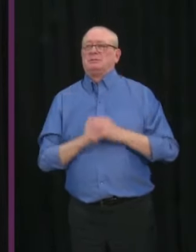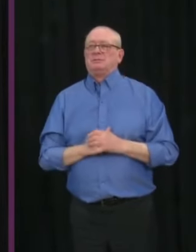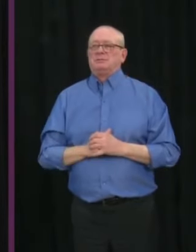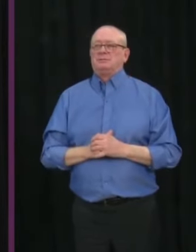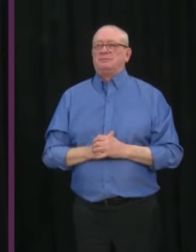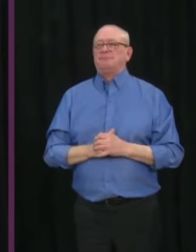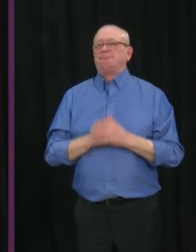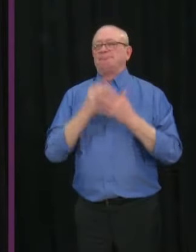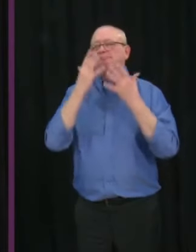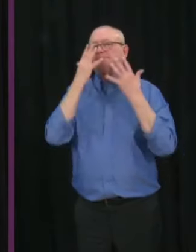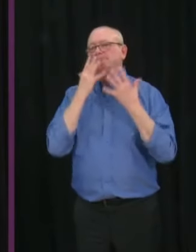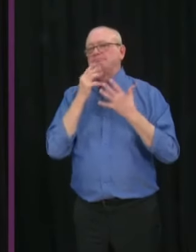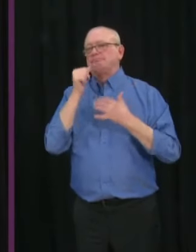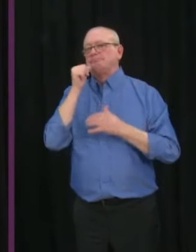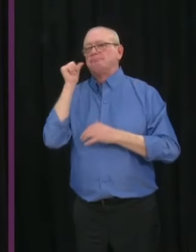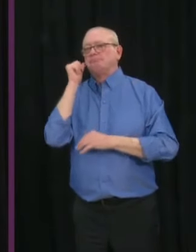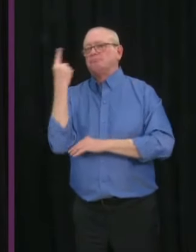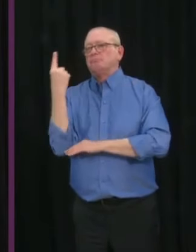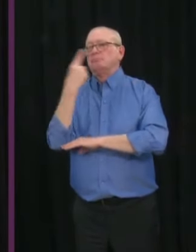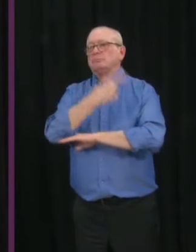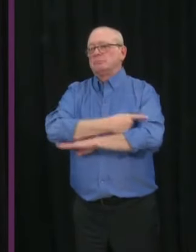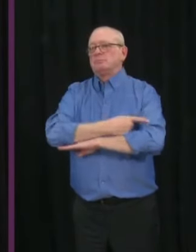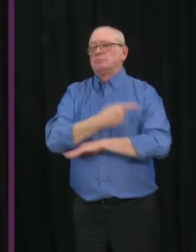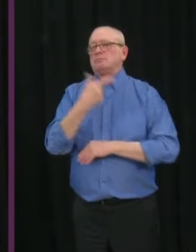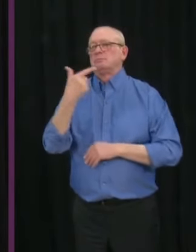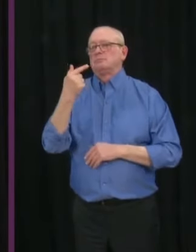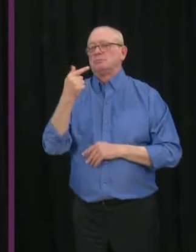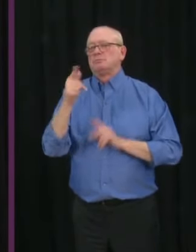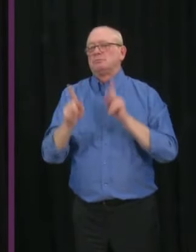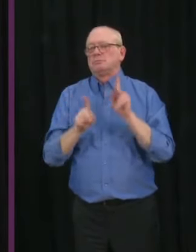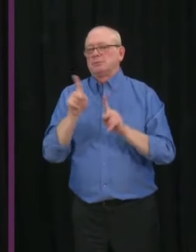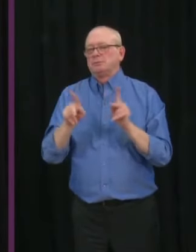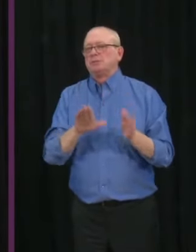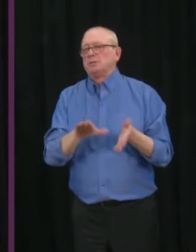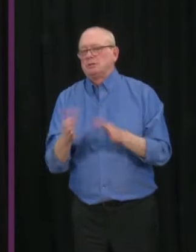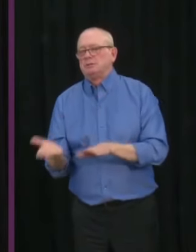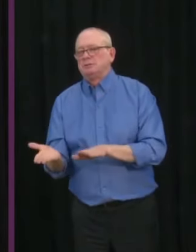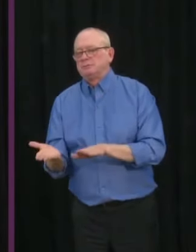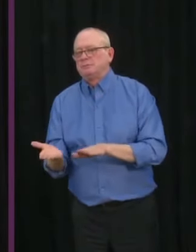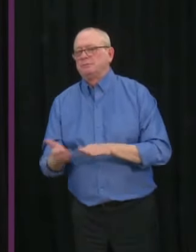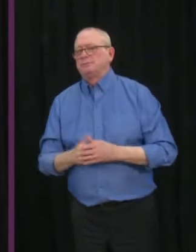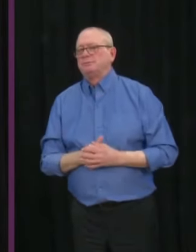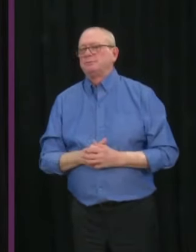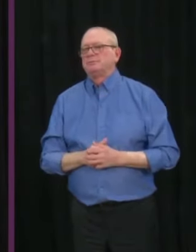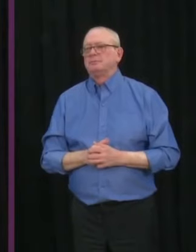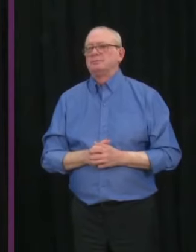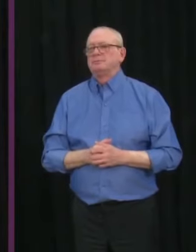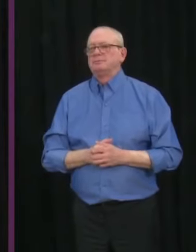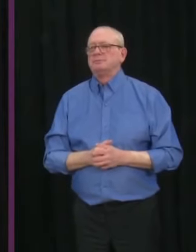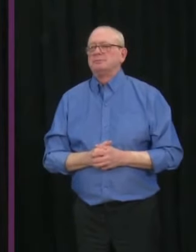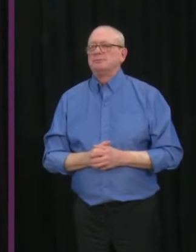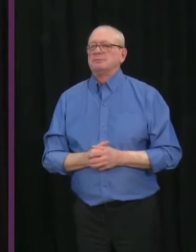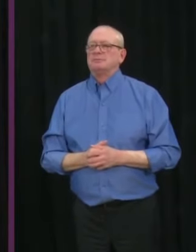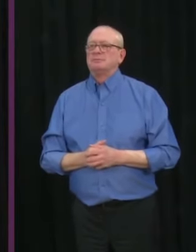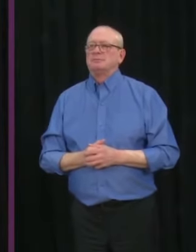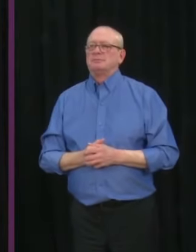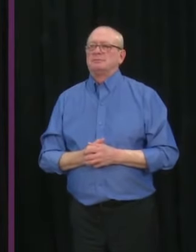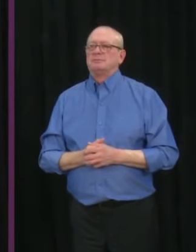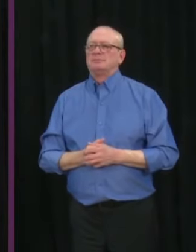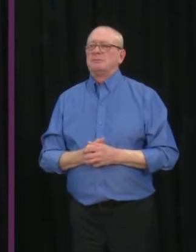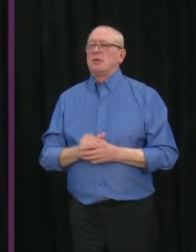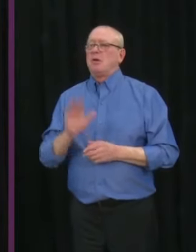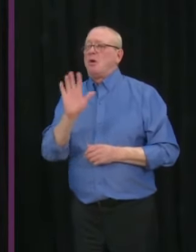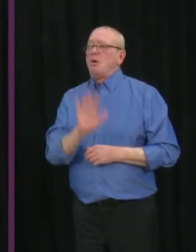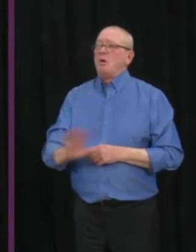Sadly, 21 new deaths were reported to us in the last 24 hours. Every health zone in Alberta